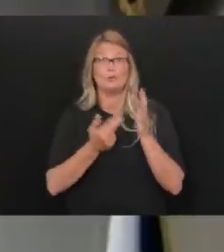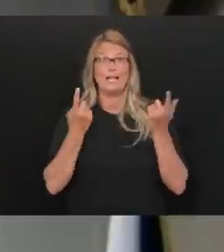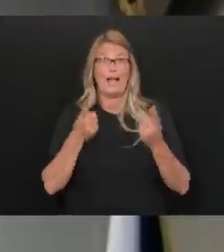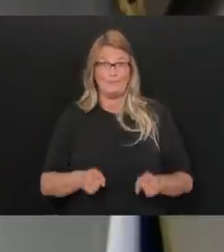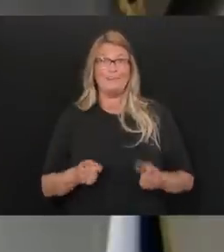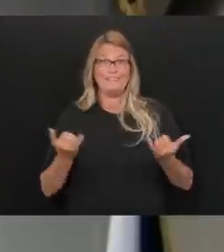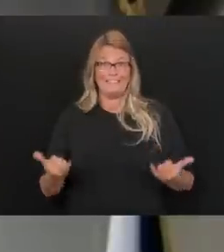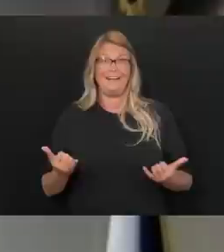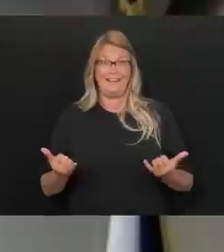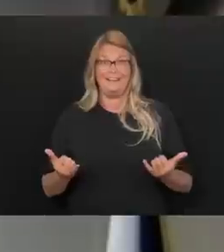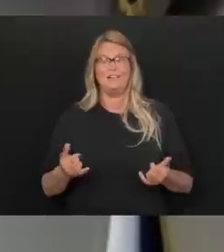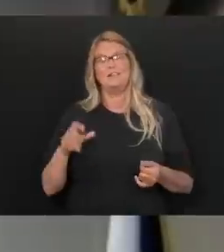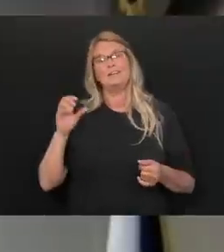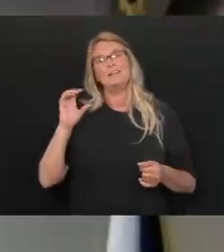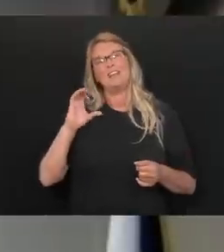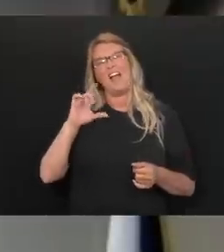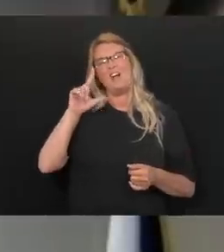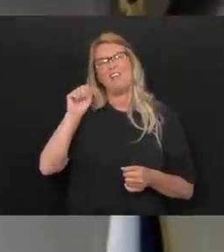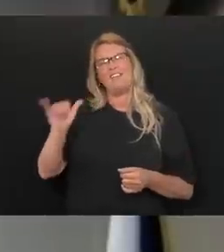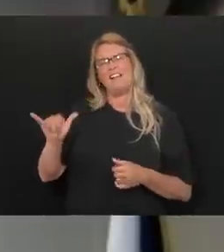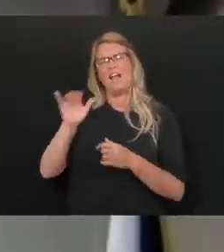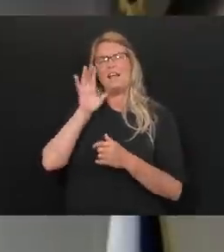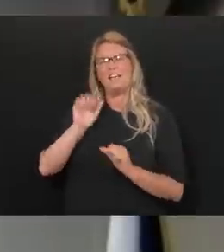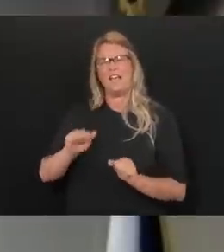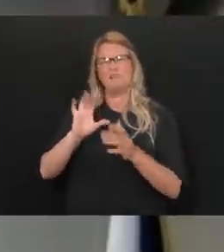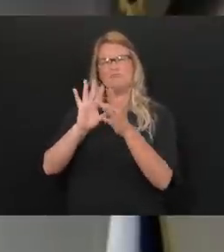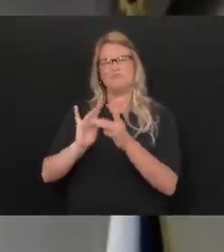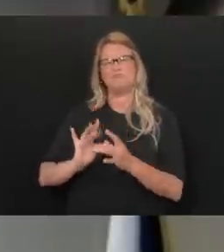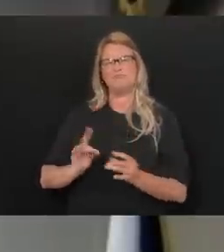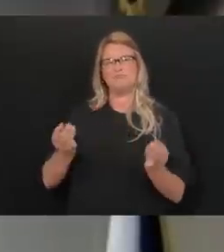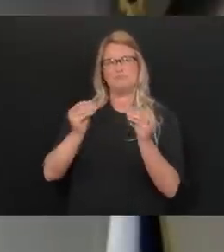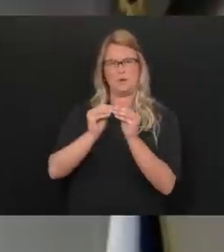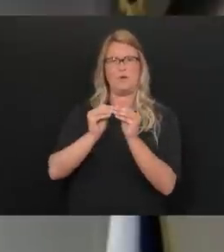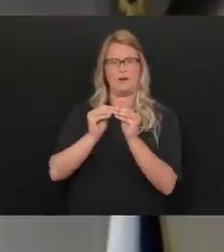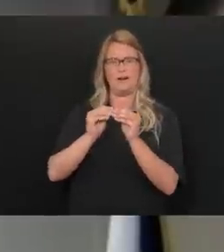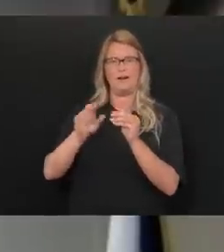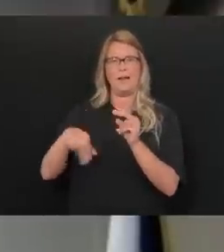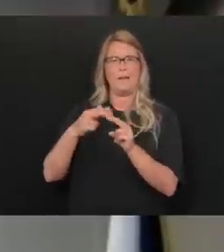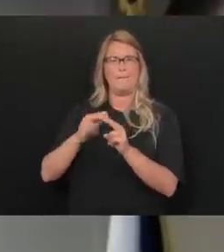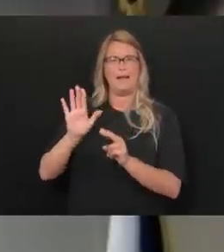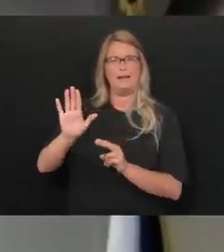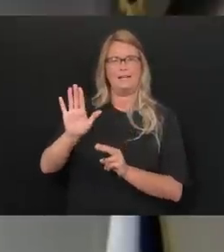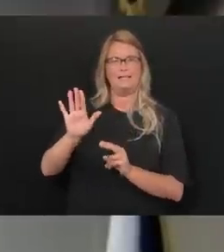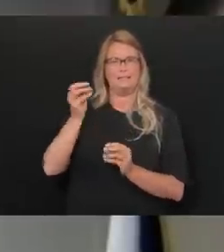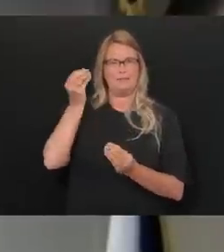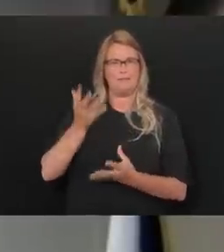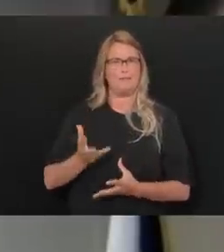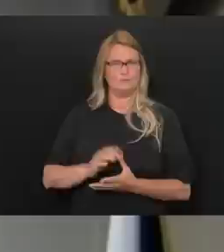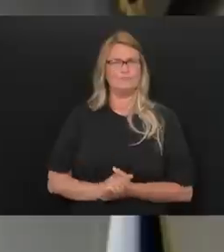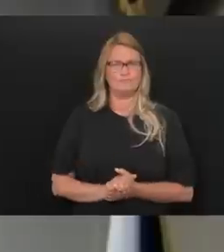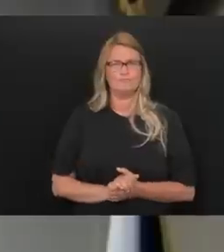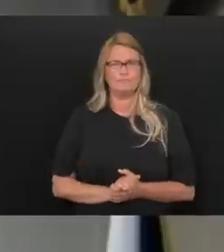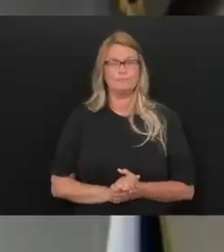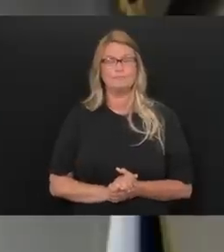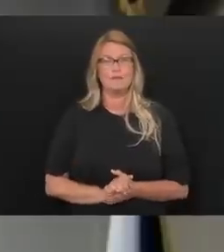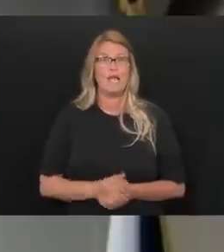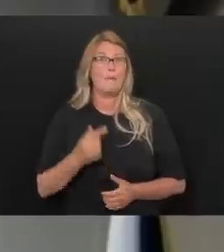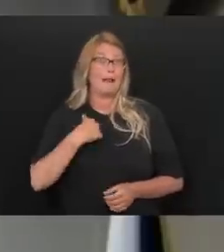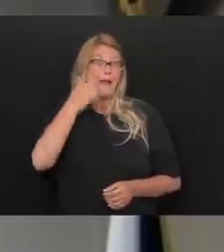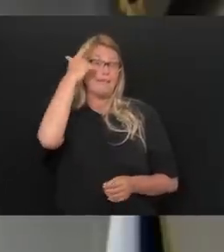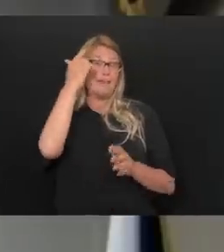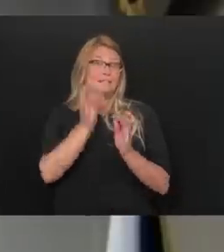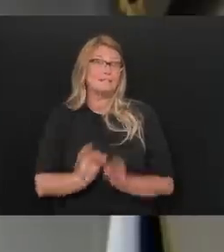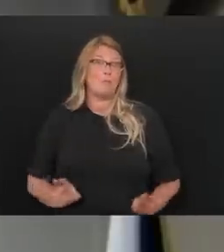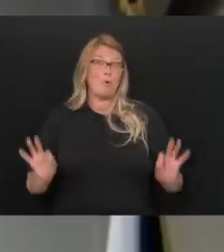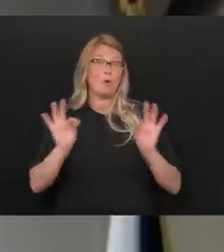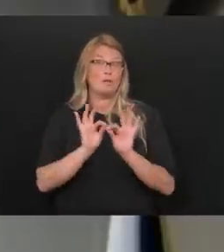I'll let Clay speak a little bit more to some of the details of what he's thinking on this arena as well. But I think it's an important